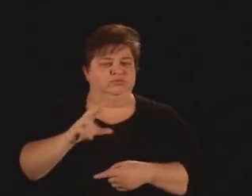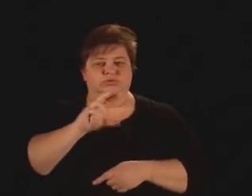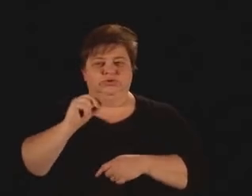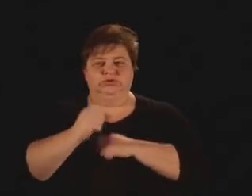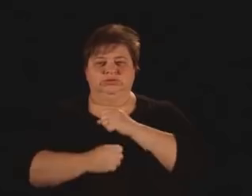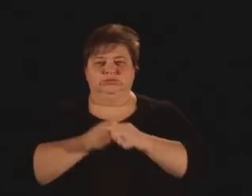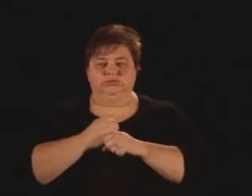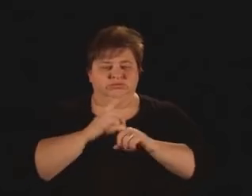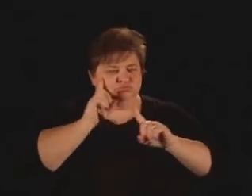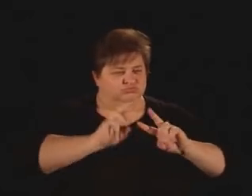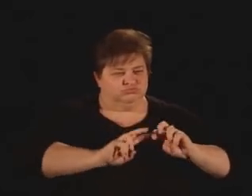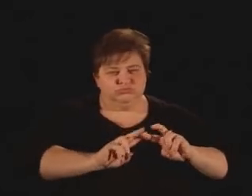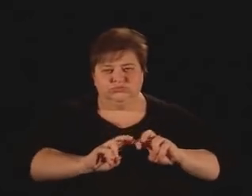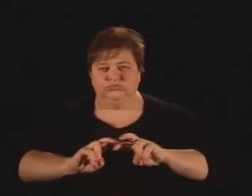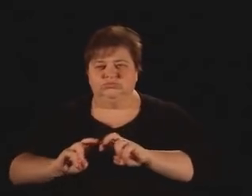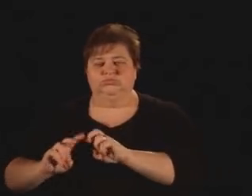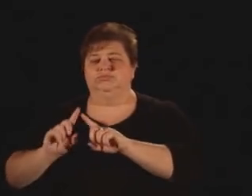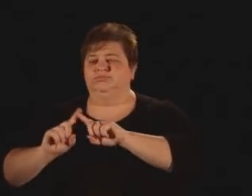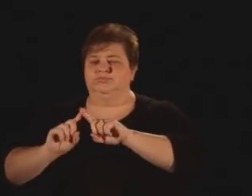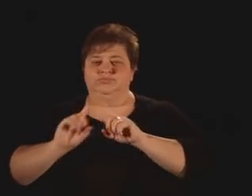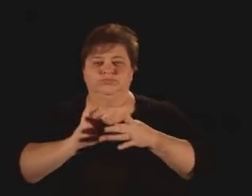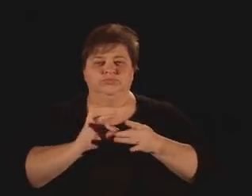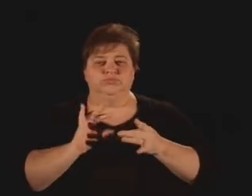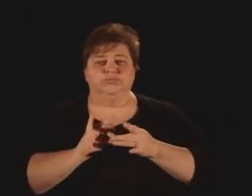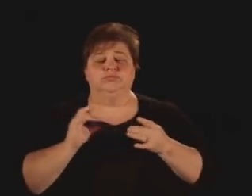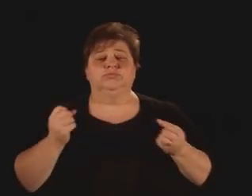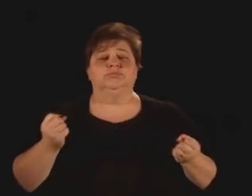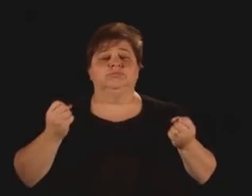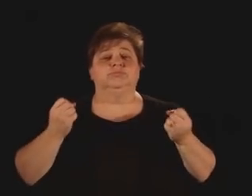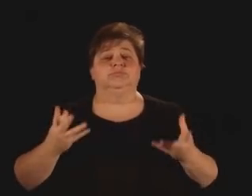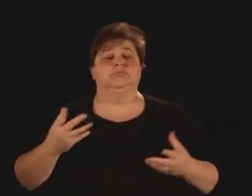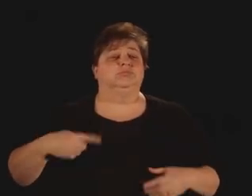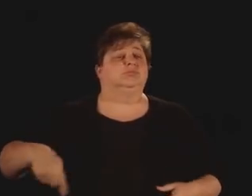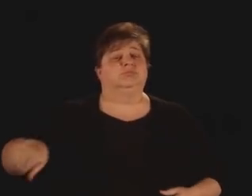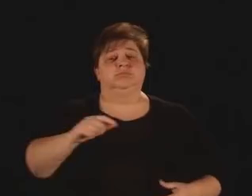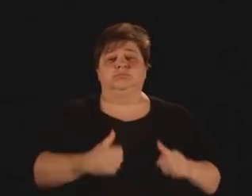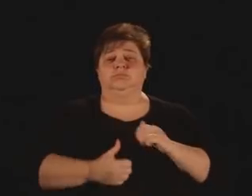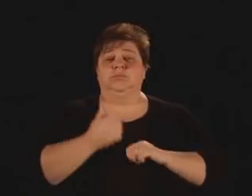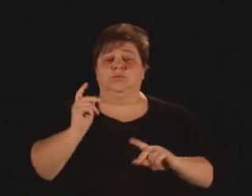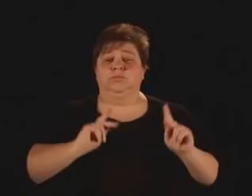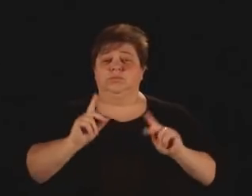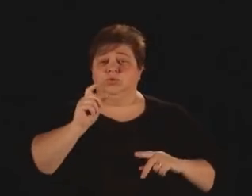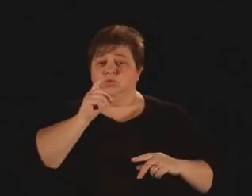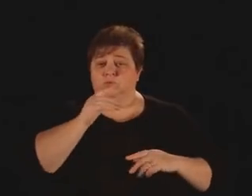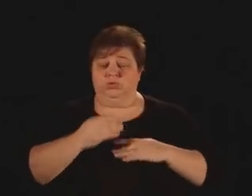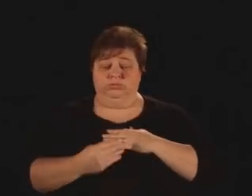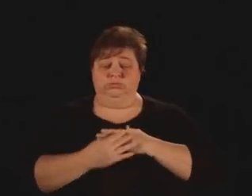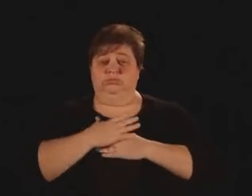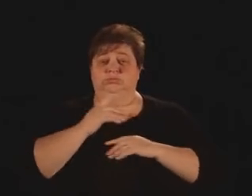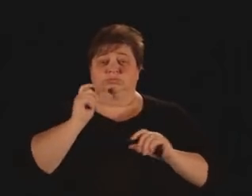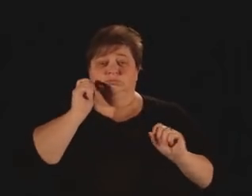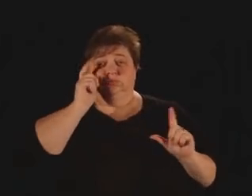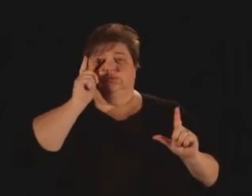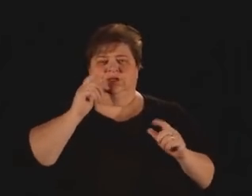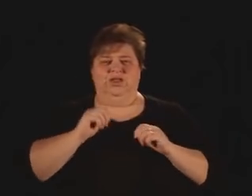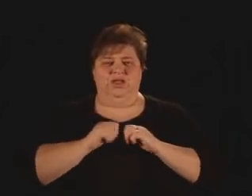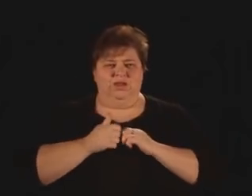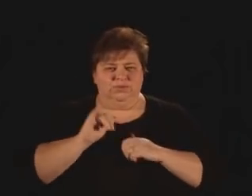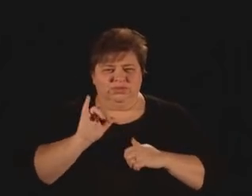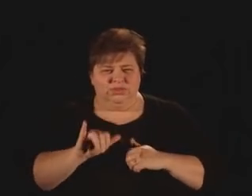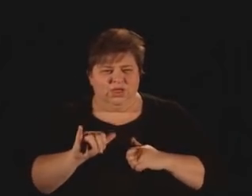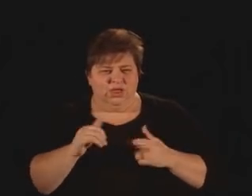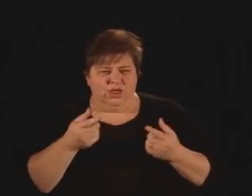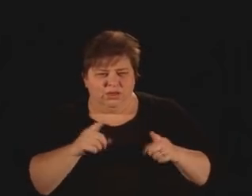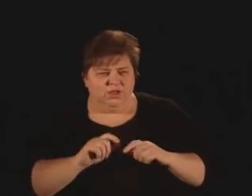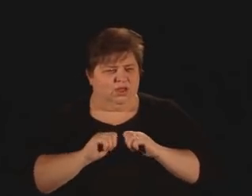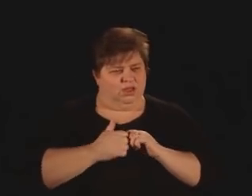carefully. Now, most people who study formative events look at how does this happen. Well, I